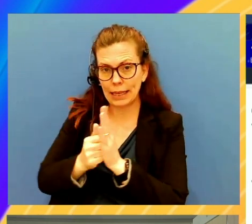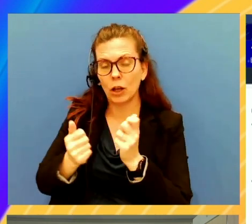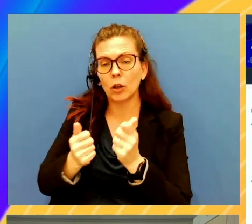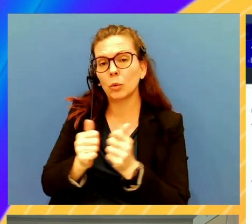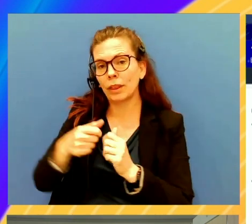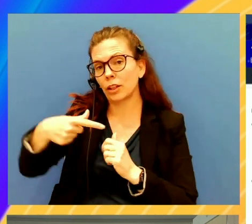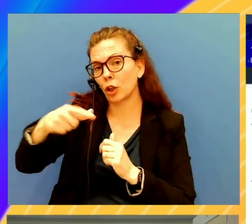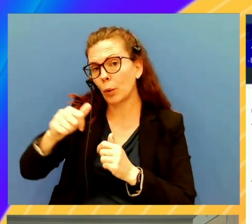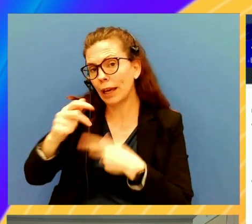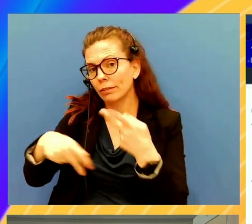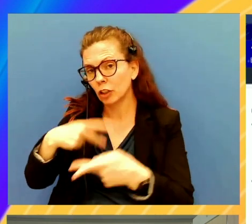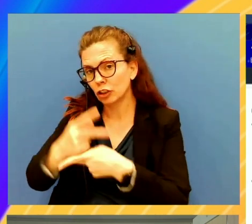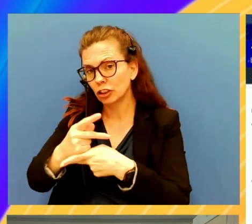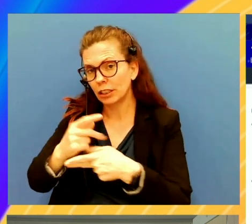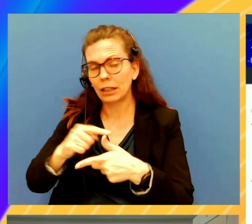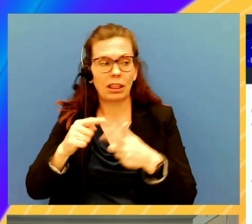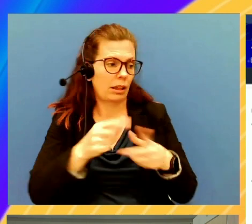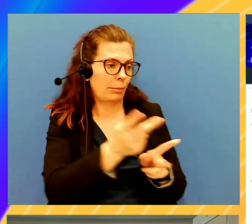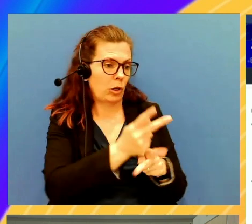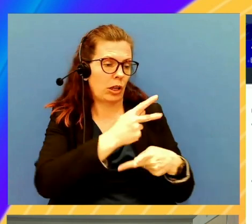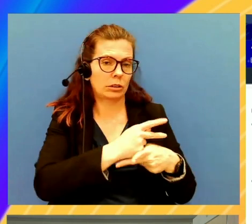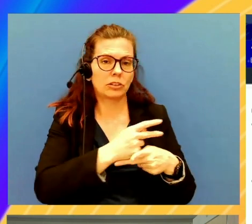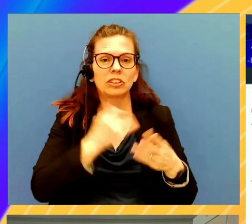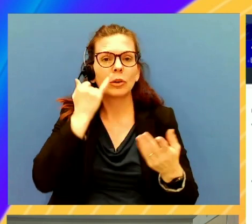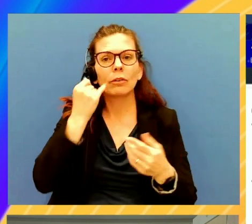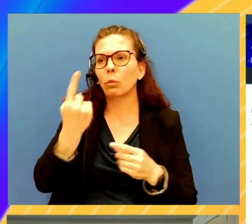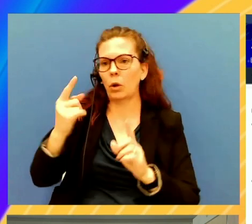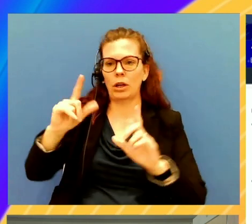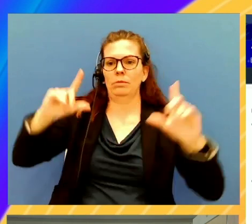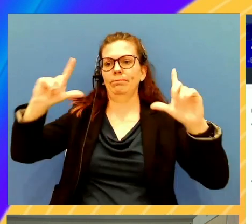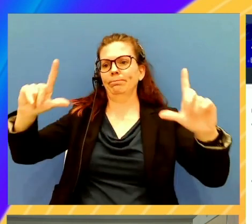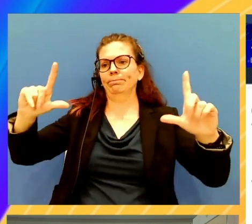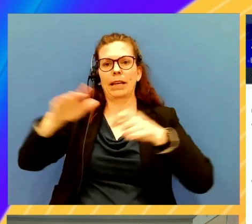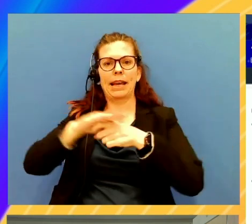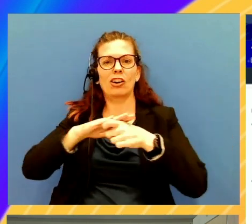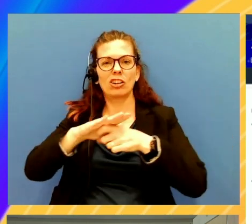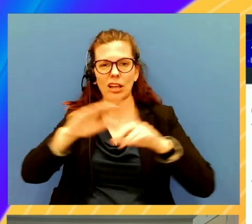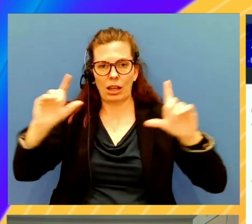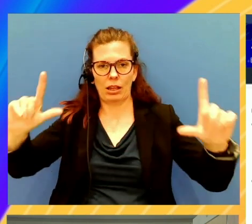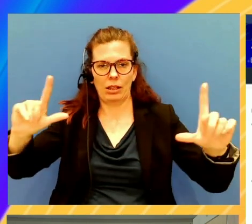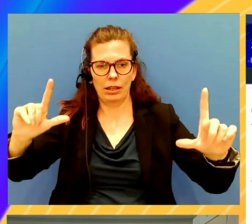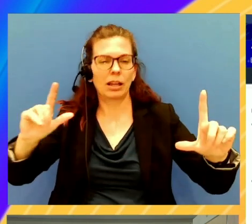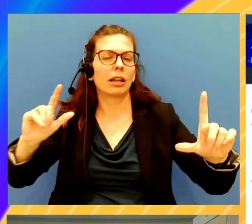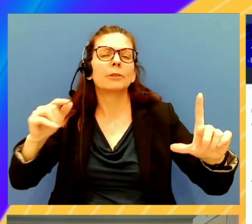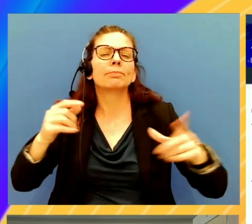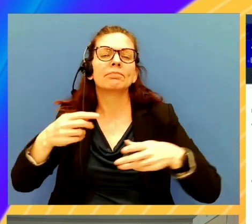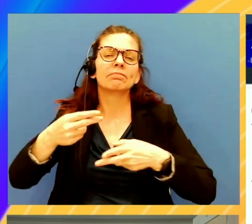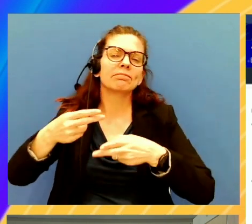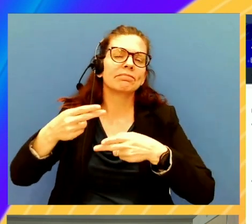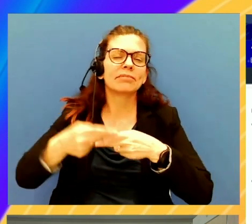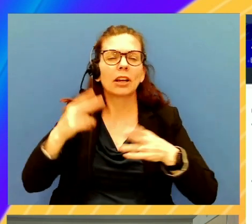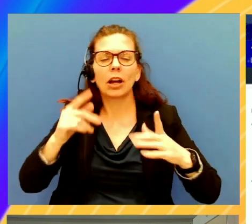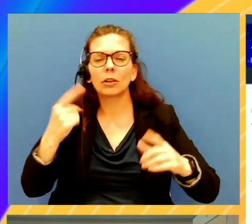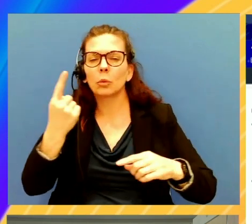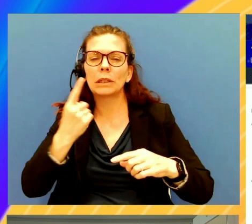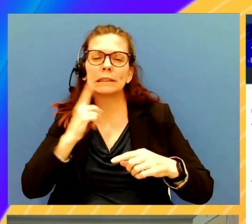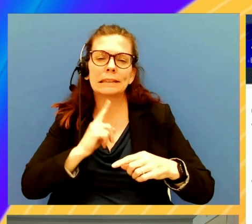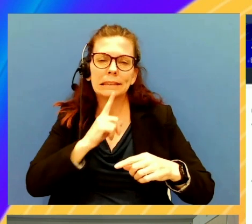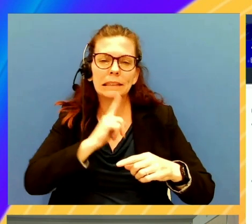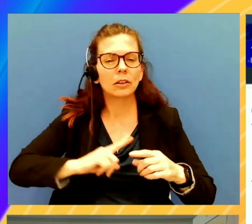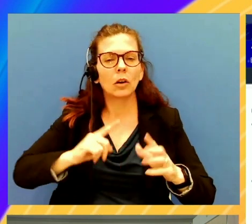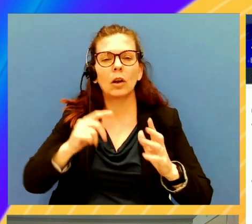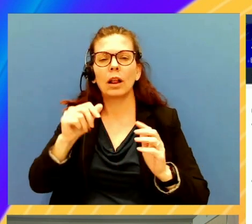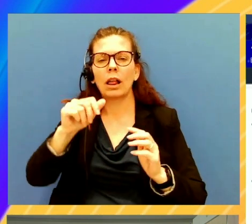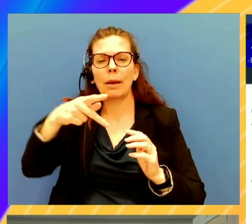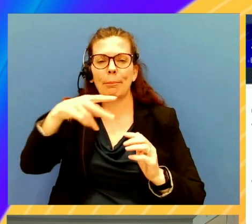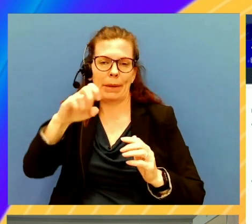and I imagine you're going to want a single pane of glass to see all the metrics across your different environments. Yeah. How does that work? Yes. So this is